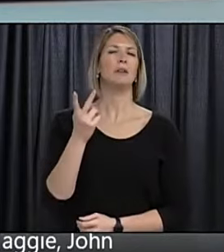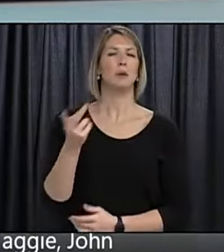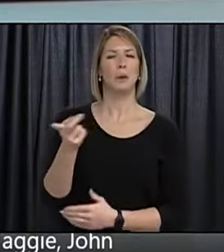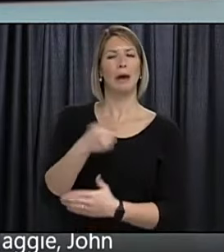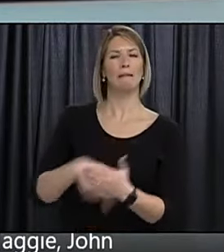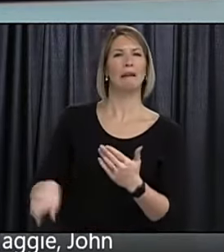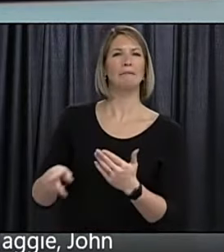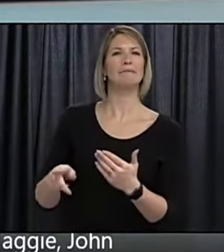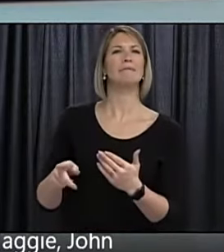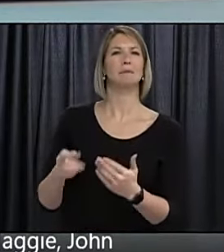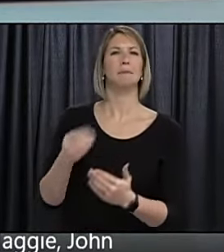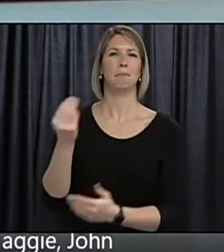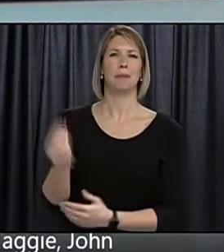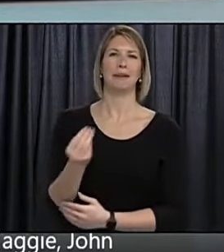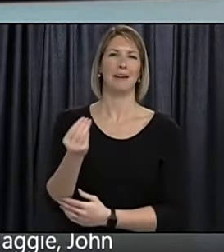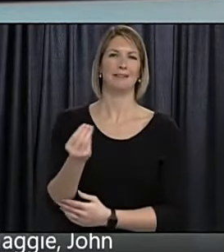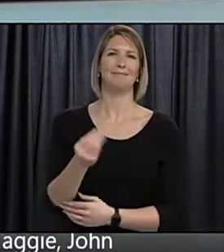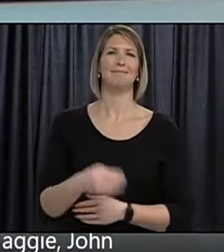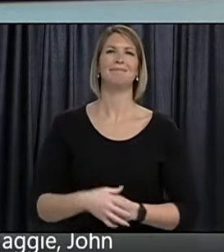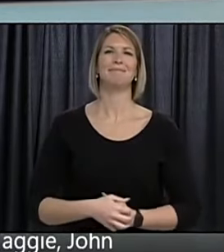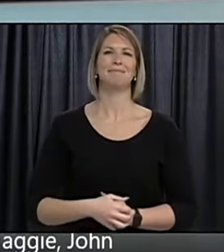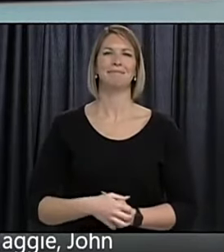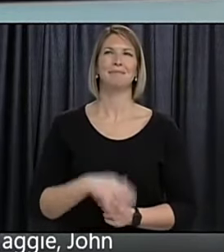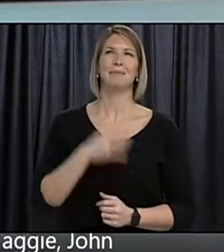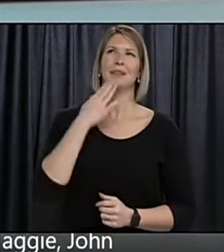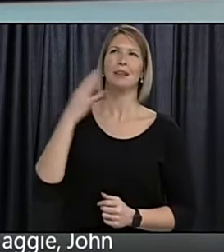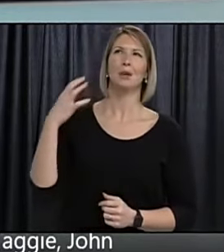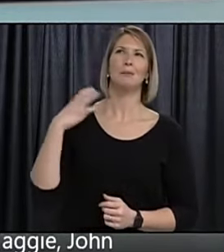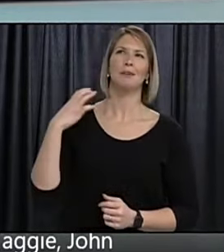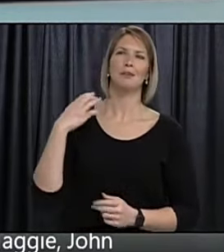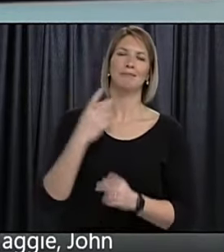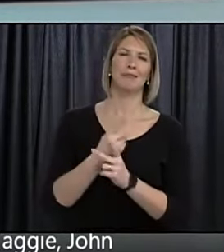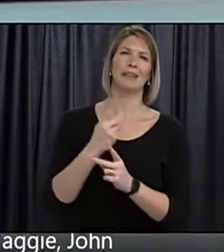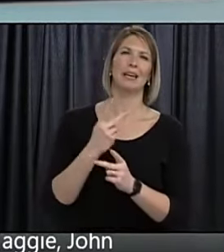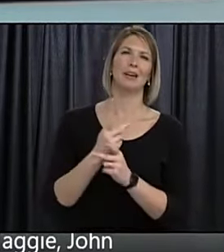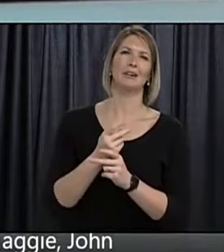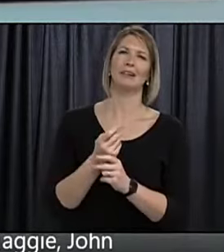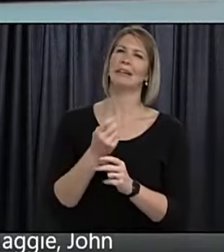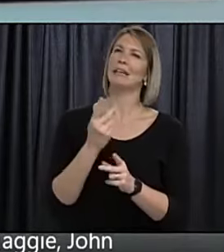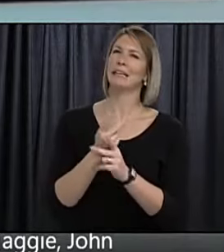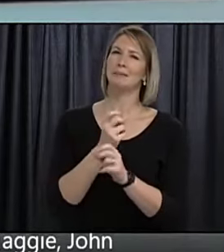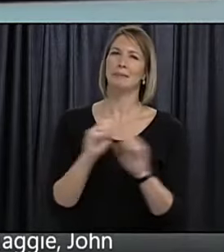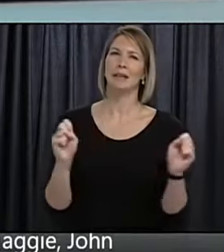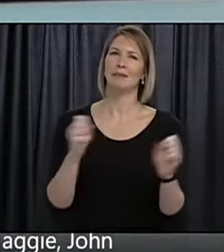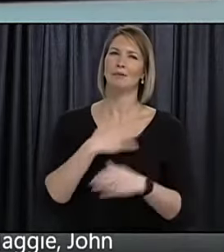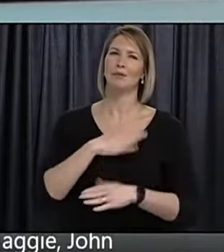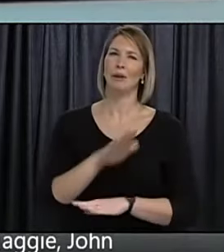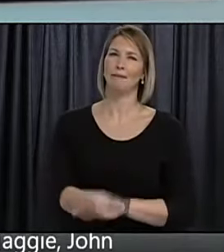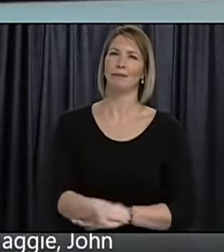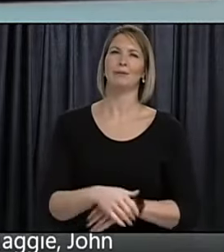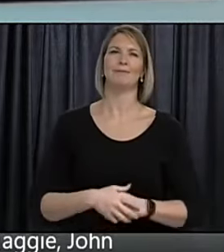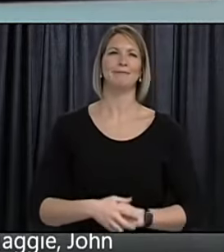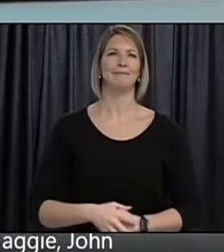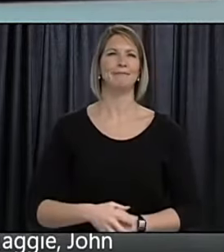again on monday thank you minister take care everyone stay safe and enjoy the rest of your day